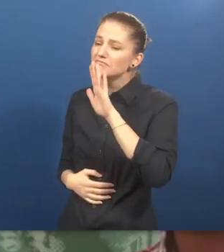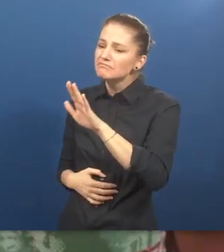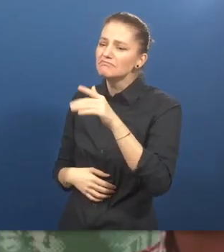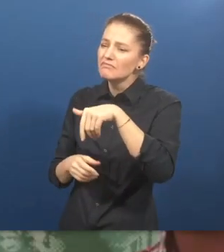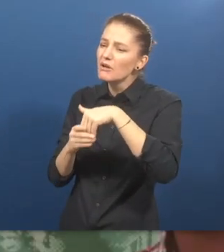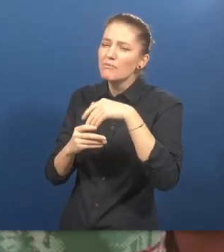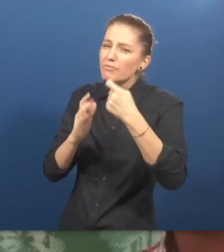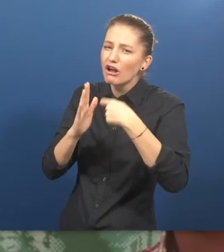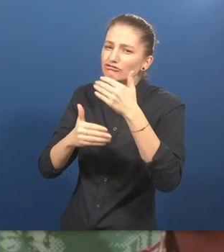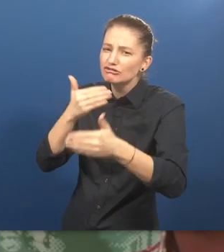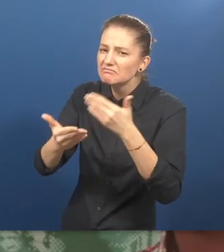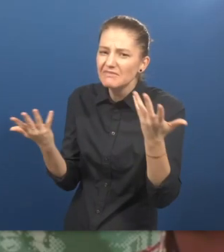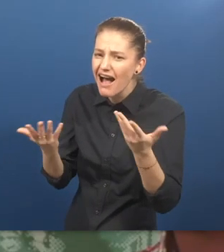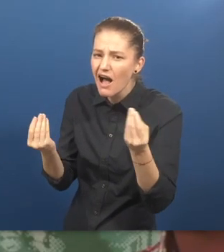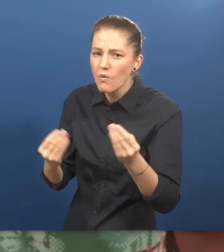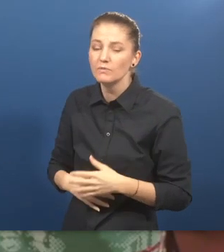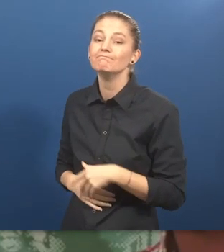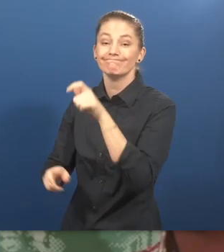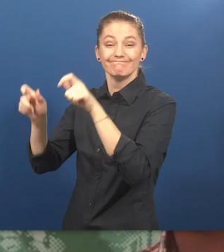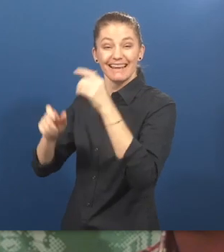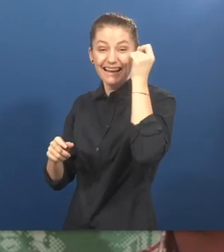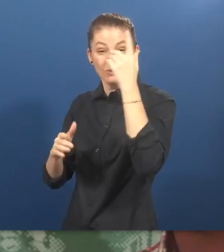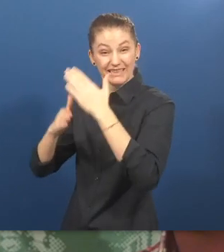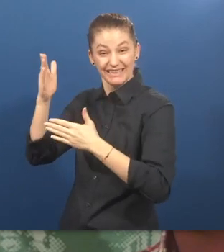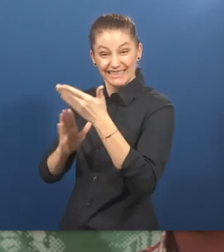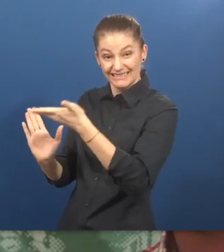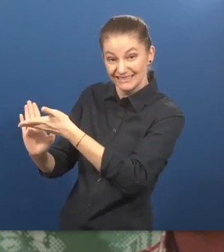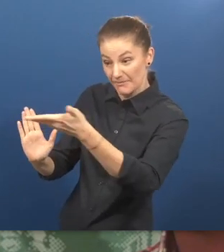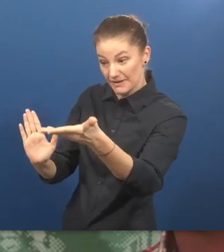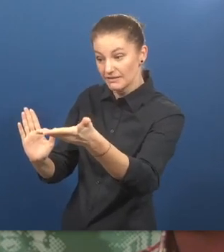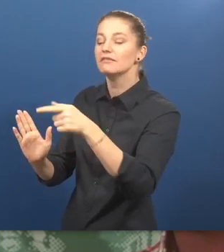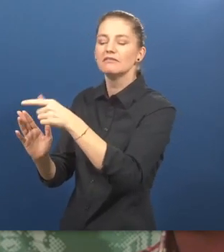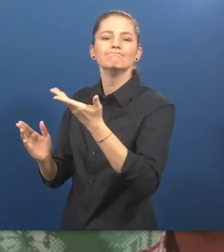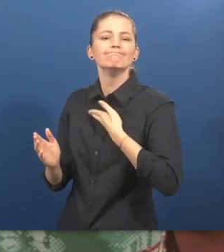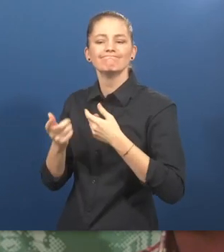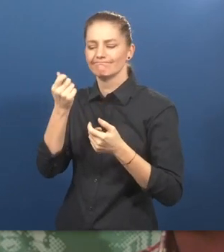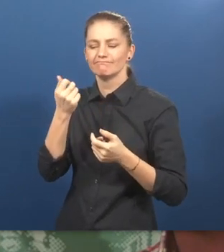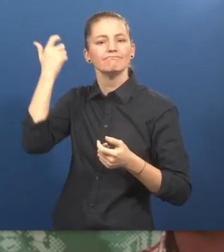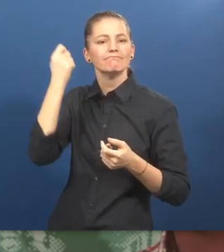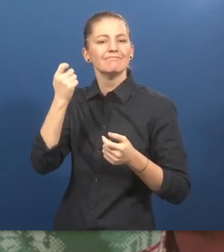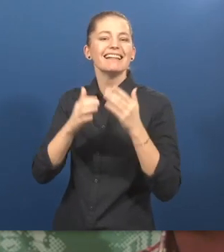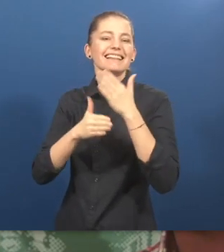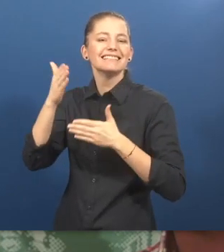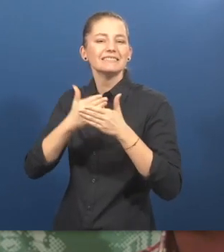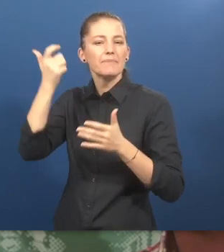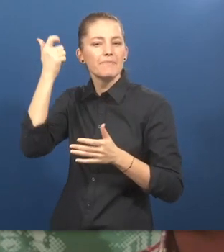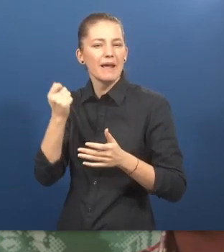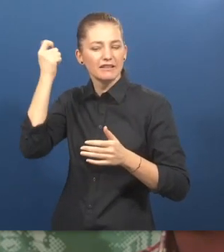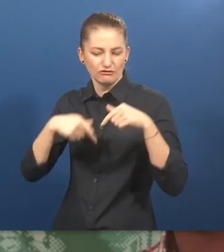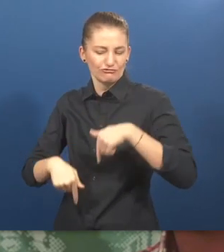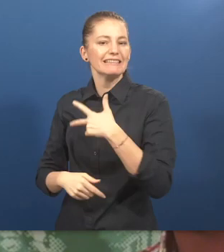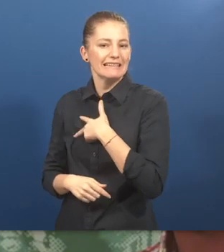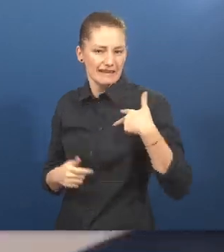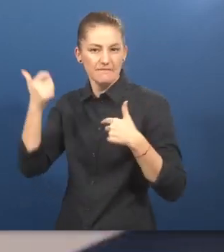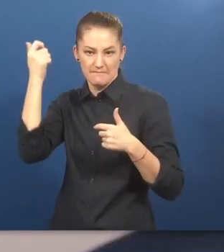All persons with an intellectual disability get some kind of a disability pension in Denmark from their municipality.